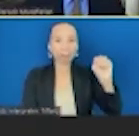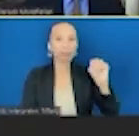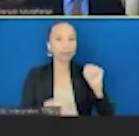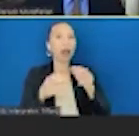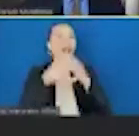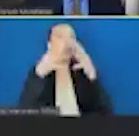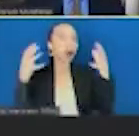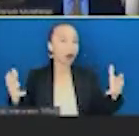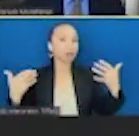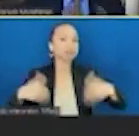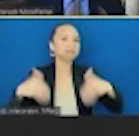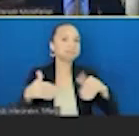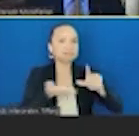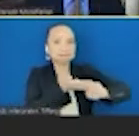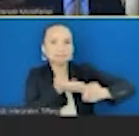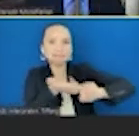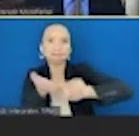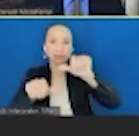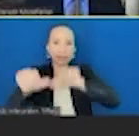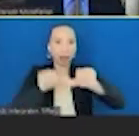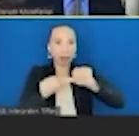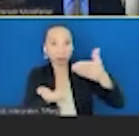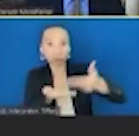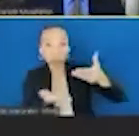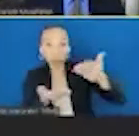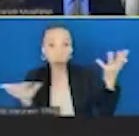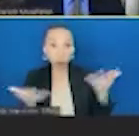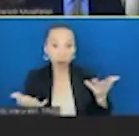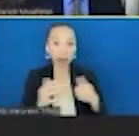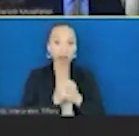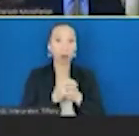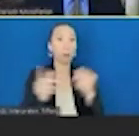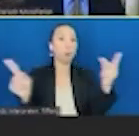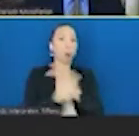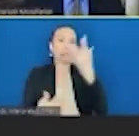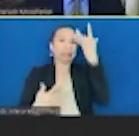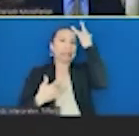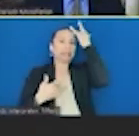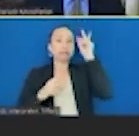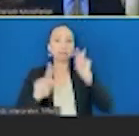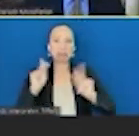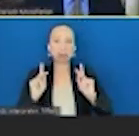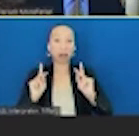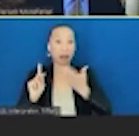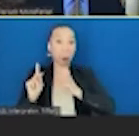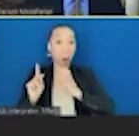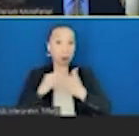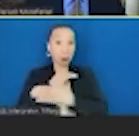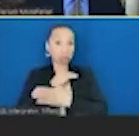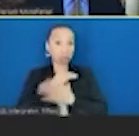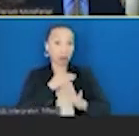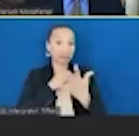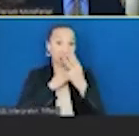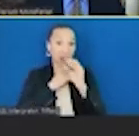science has shown that the sickest people in our country, about 5% of the population, uses about 50